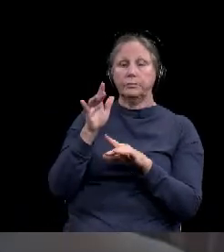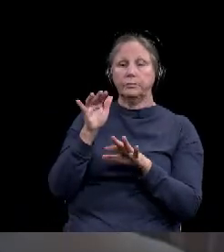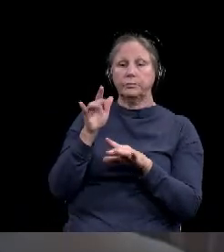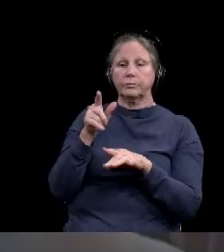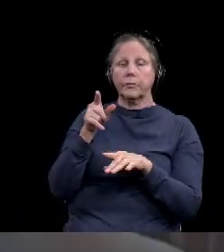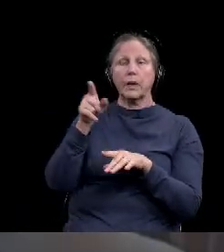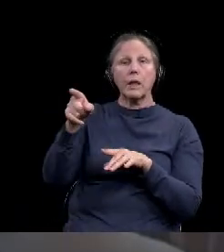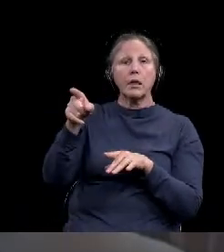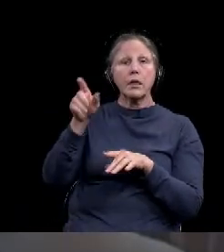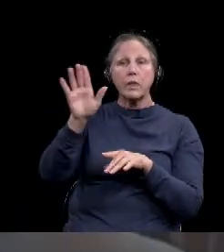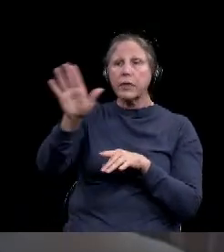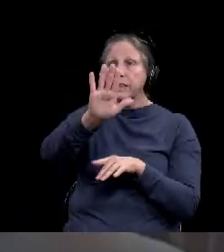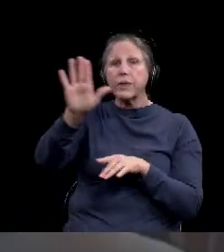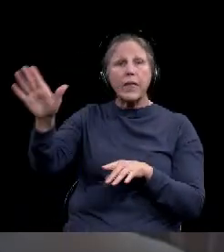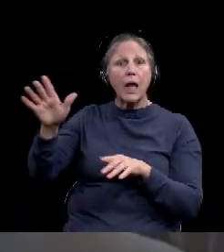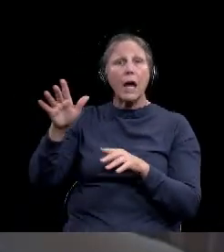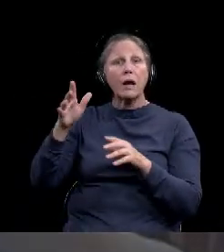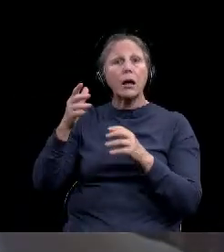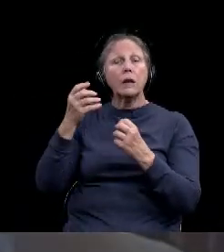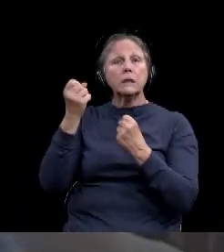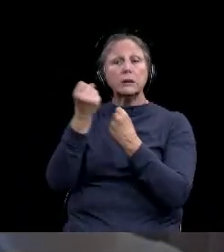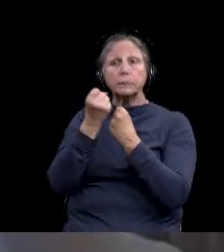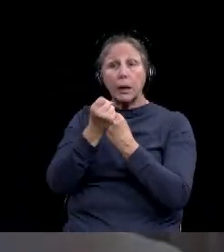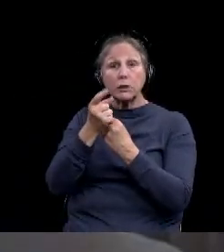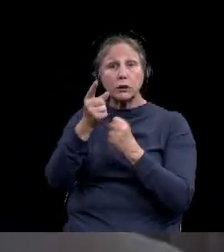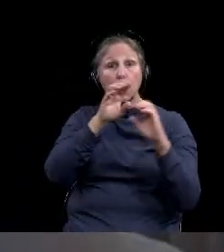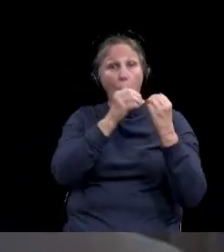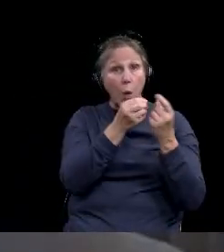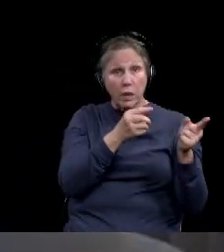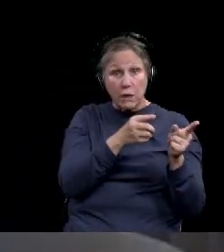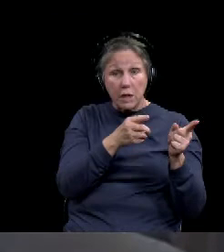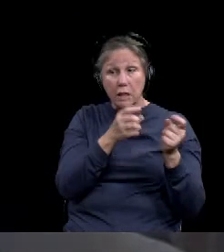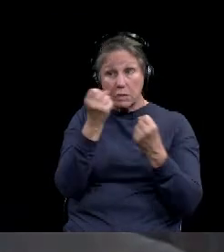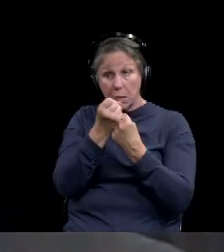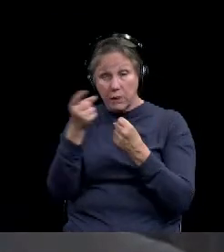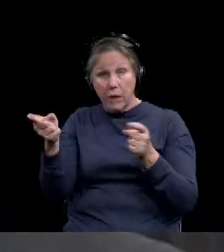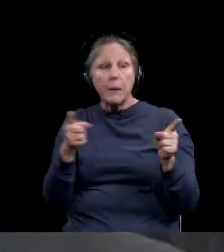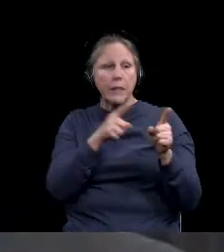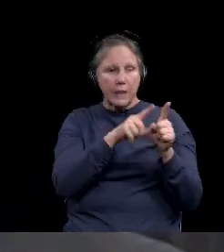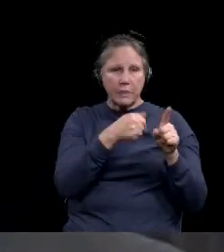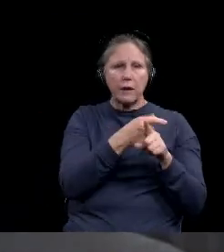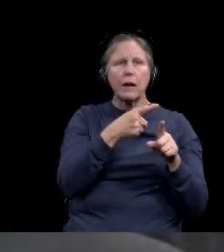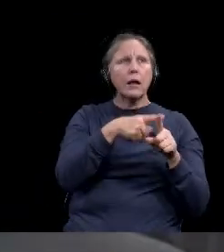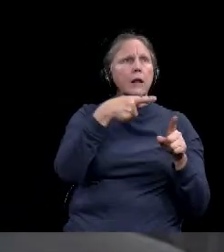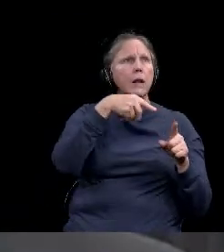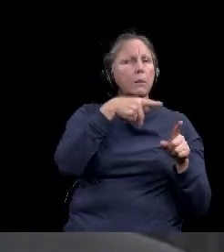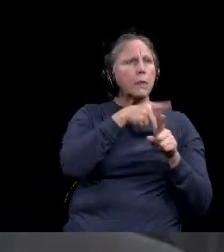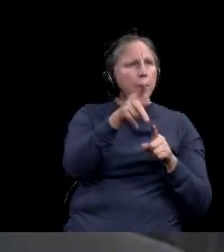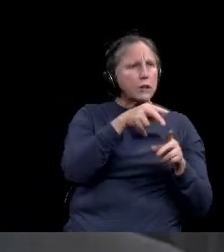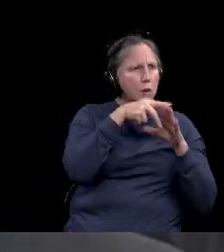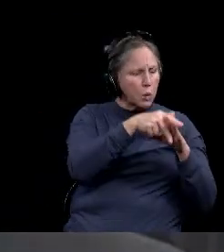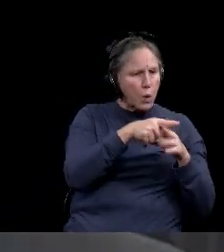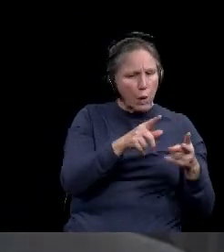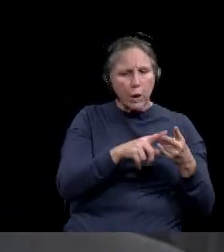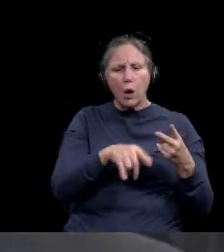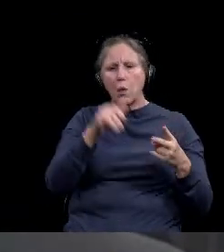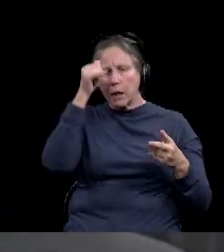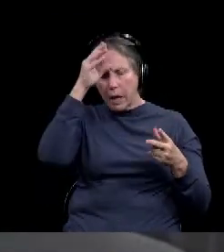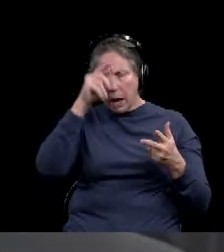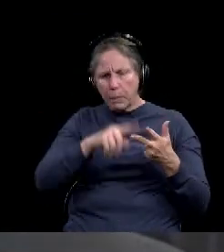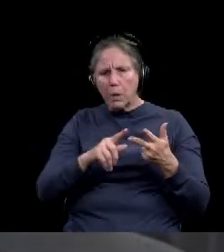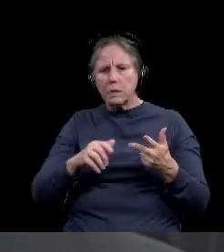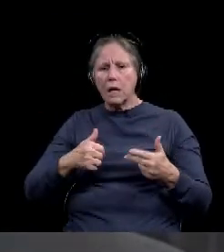uh, both of these different events, uh, come under, uh, the press professional rodeo cowboy association livestock and exposition.